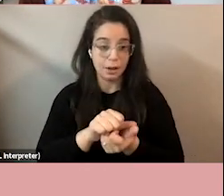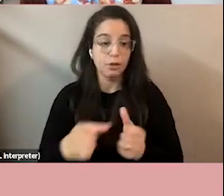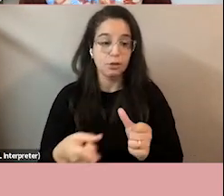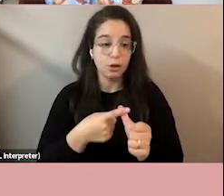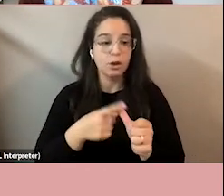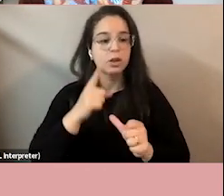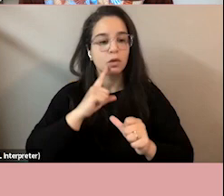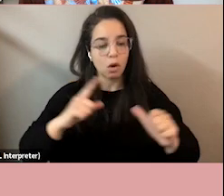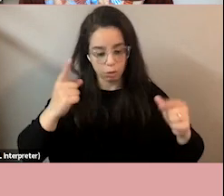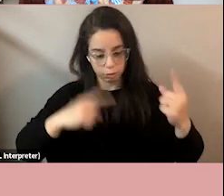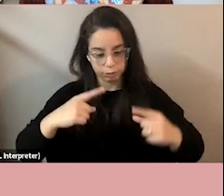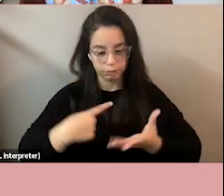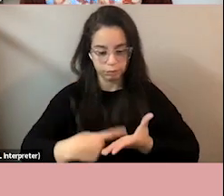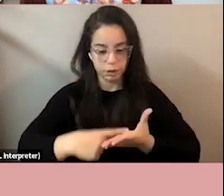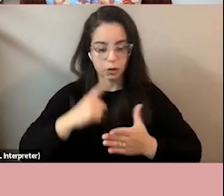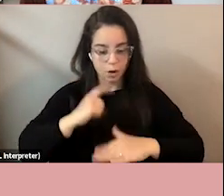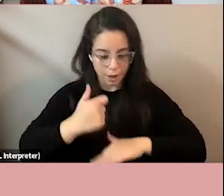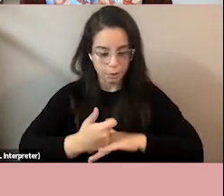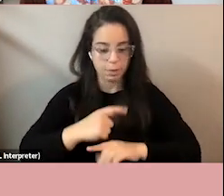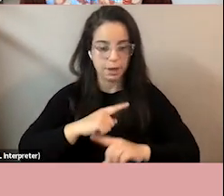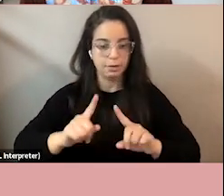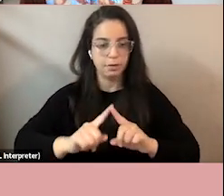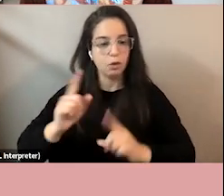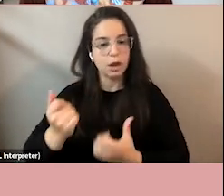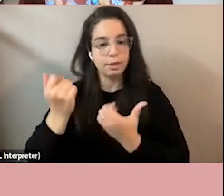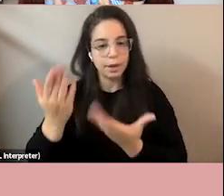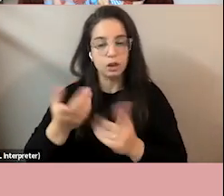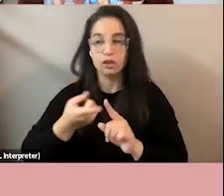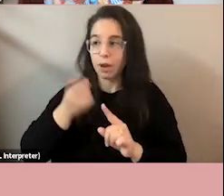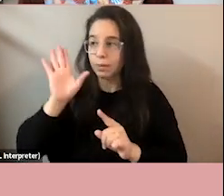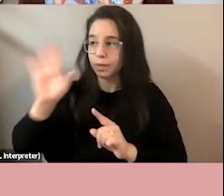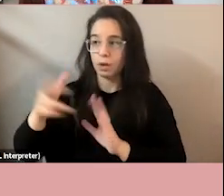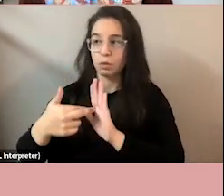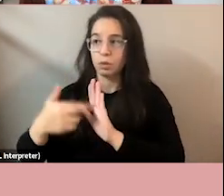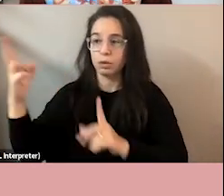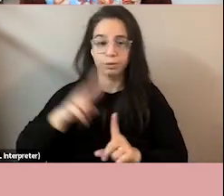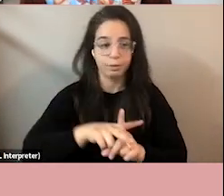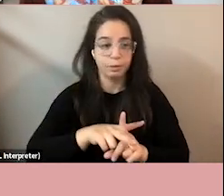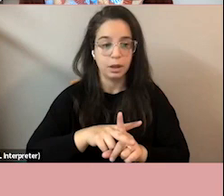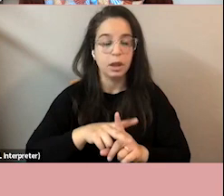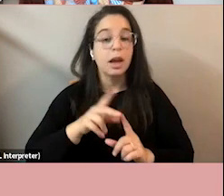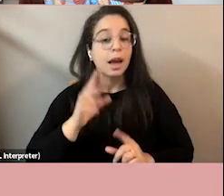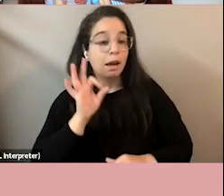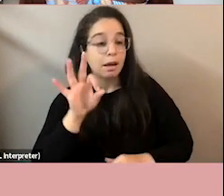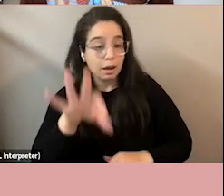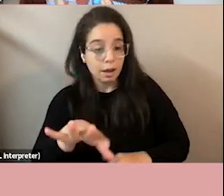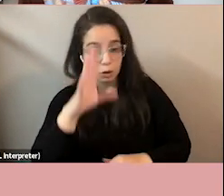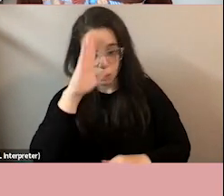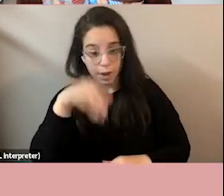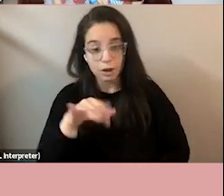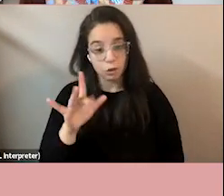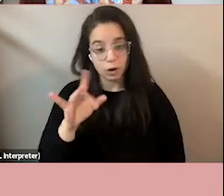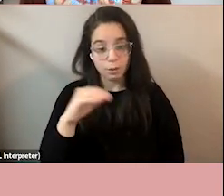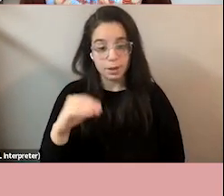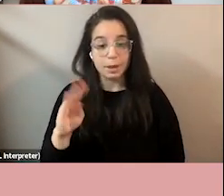implementing the uh recommendations in the bc's accessibility act um and a fact to know is that 25 percent